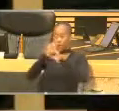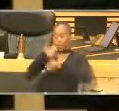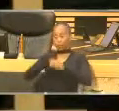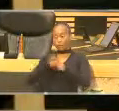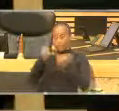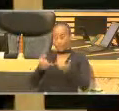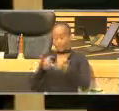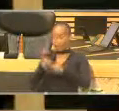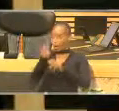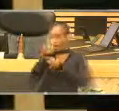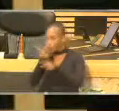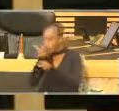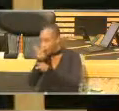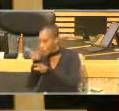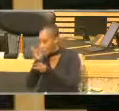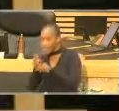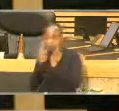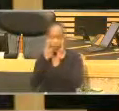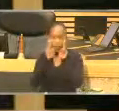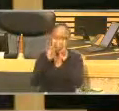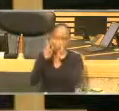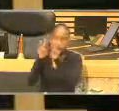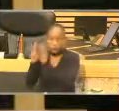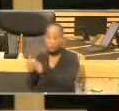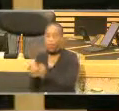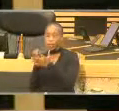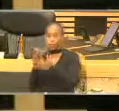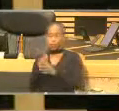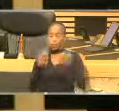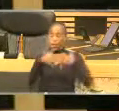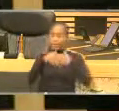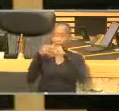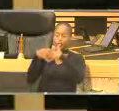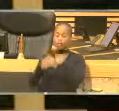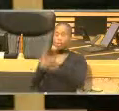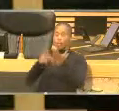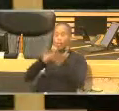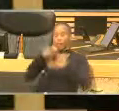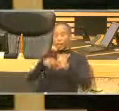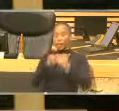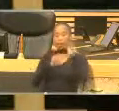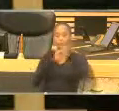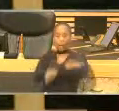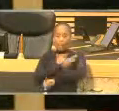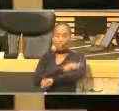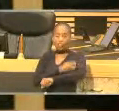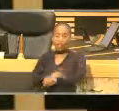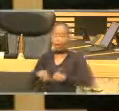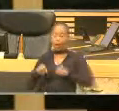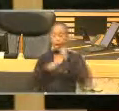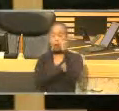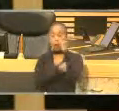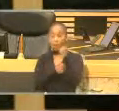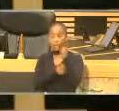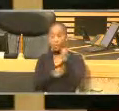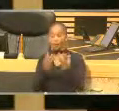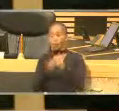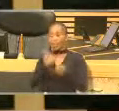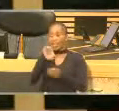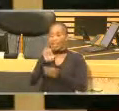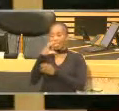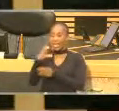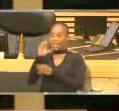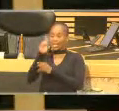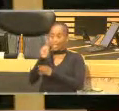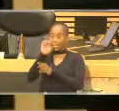monitoring and oversight through our established project manager's office with ECTC. These projects are intended to